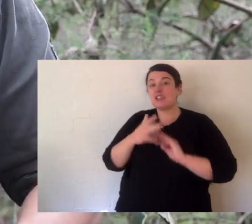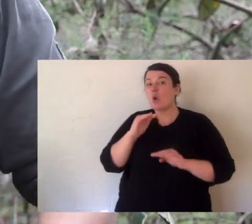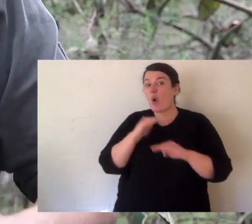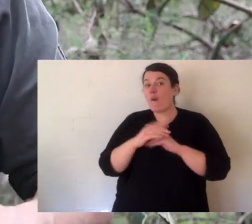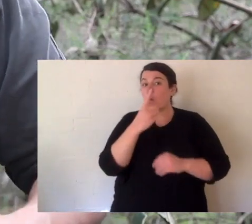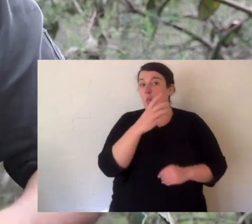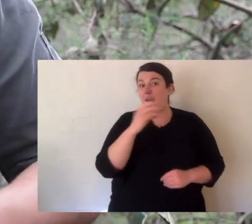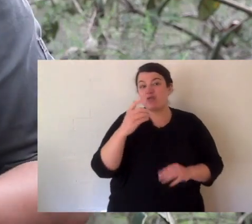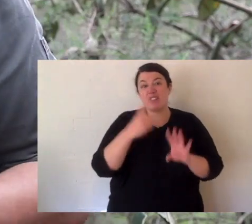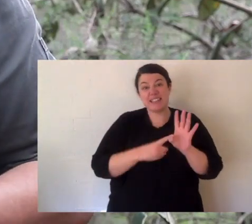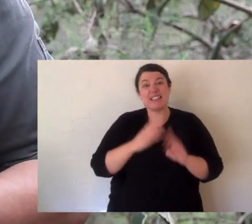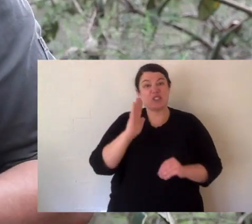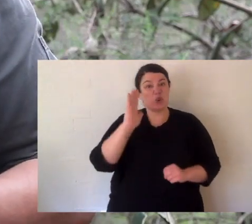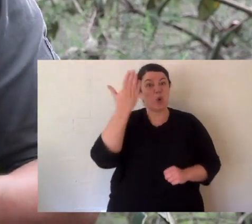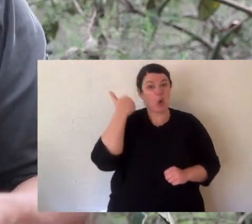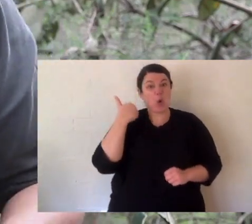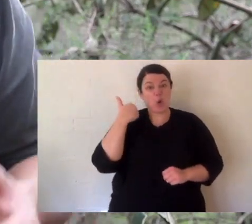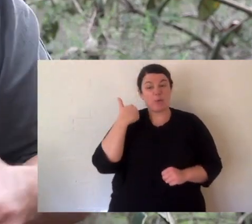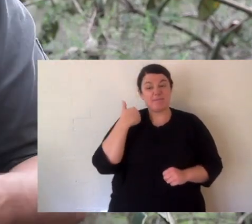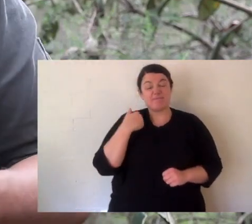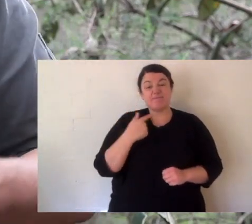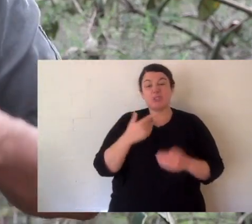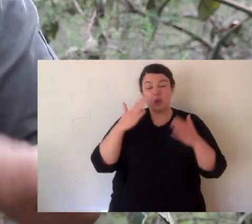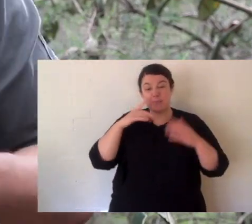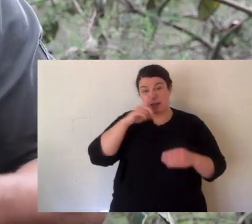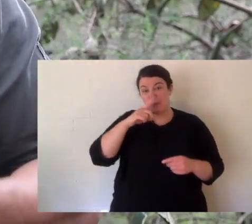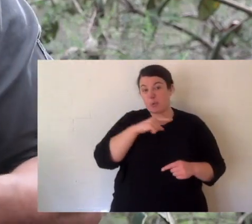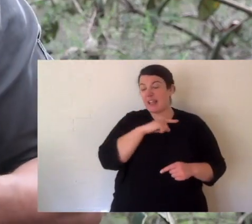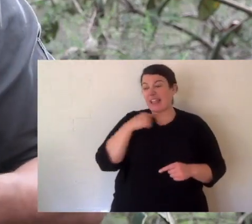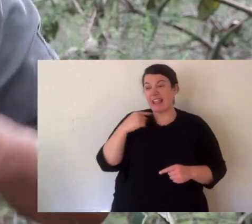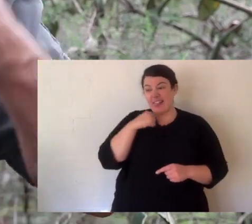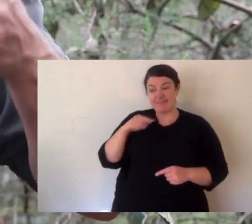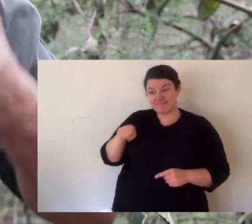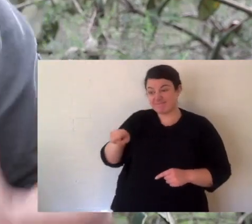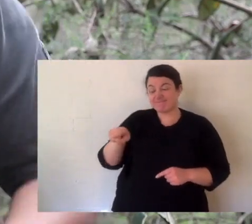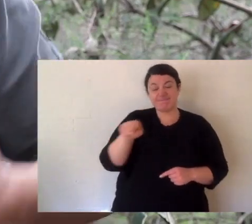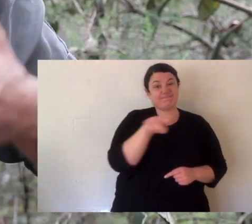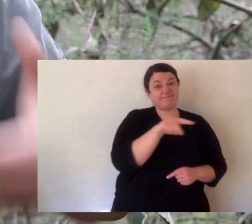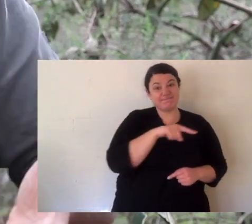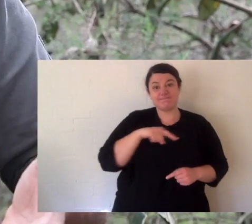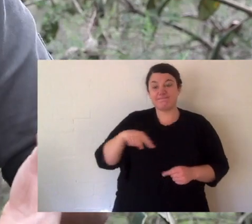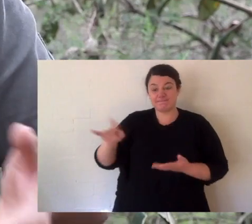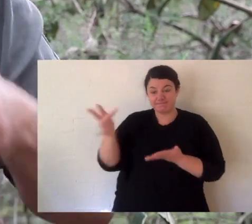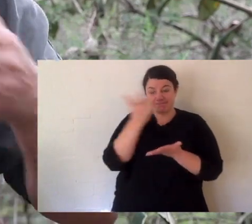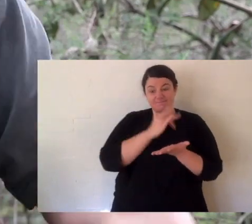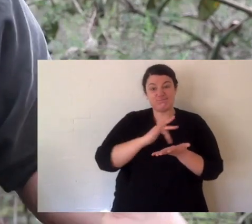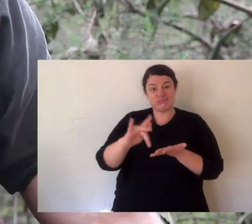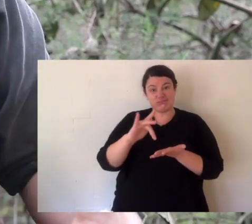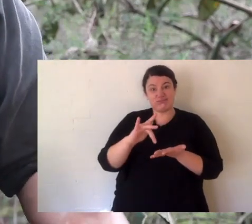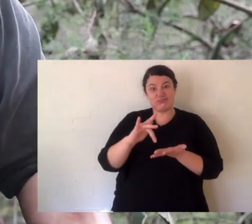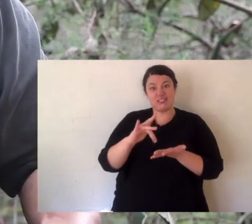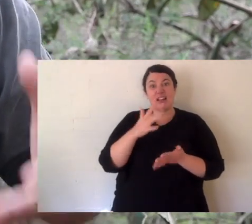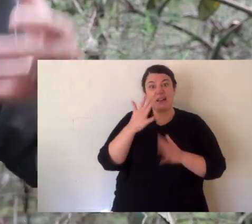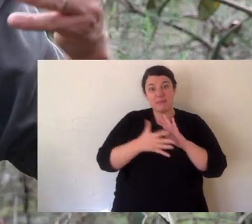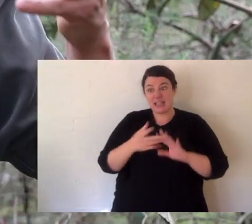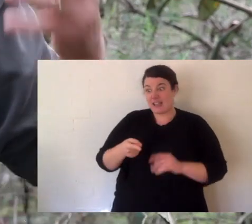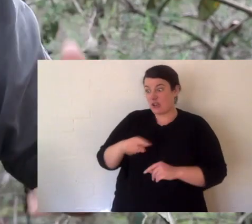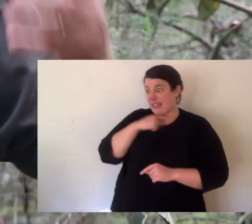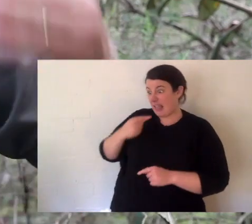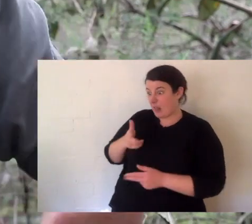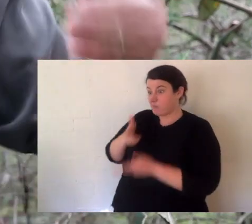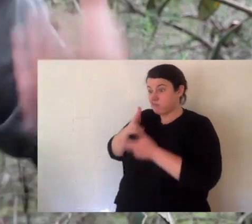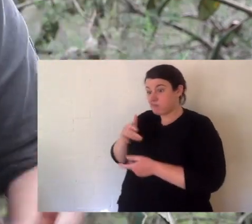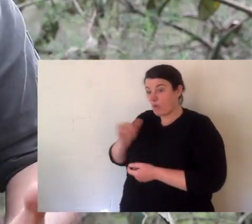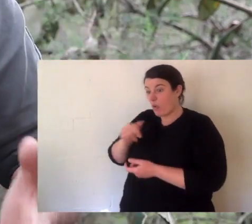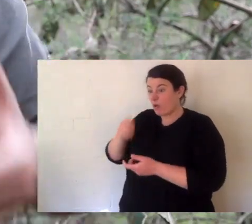over a hundred years ago it was persecuted. At one point there was a bounty on thylacines and a bounty is where there is a